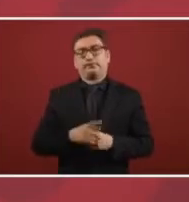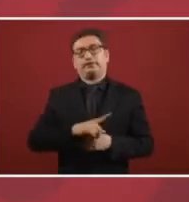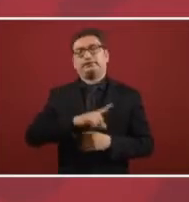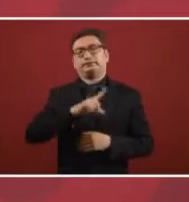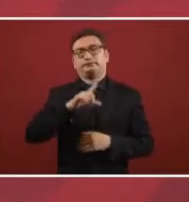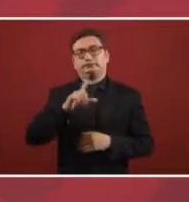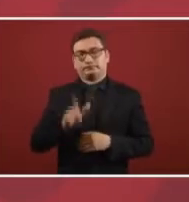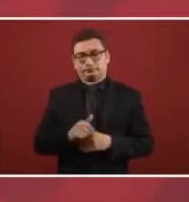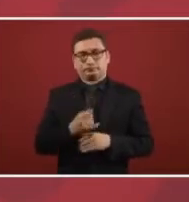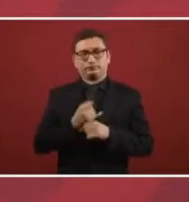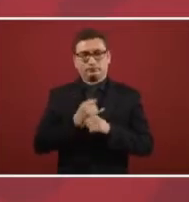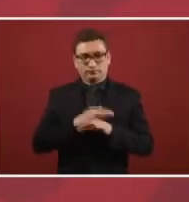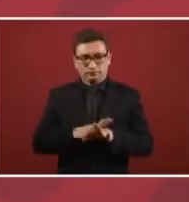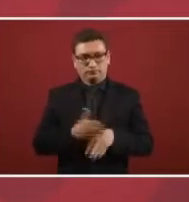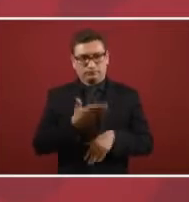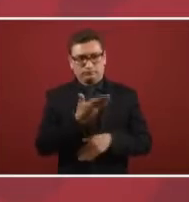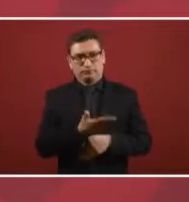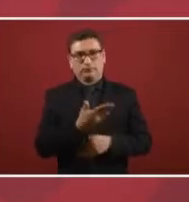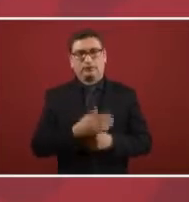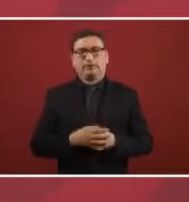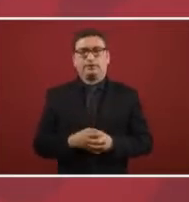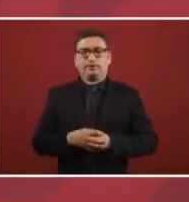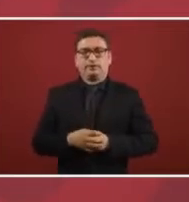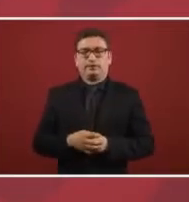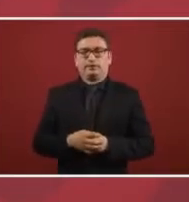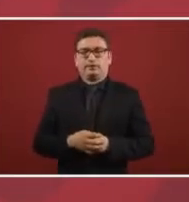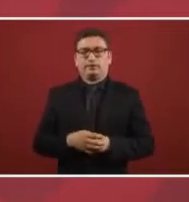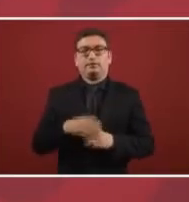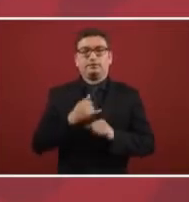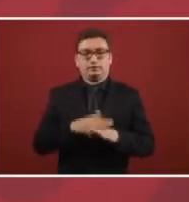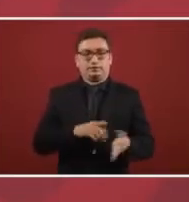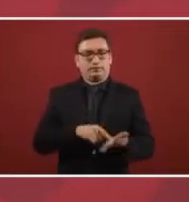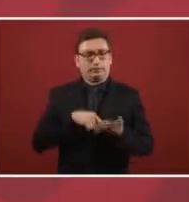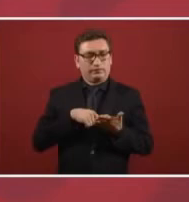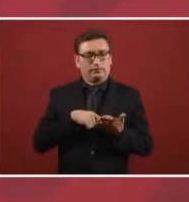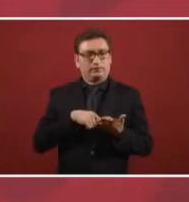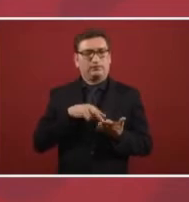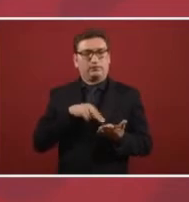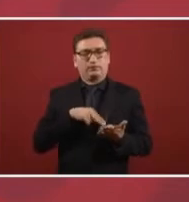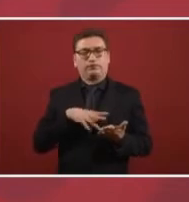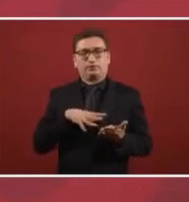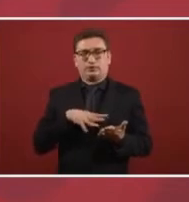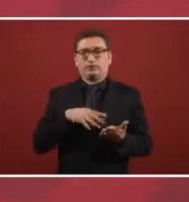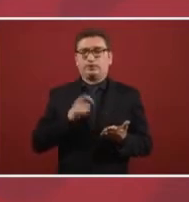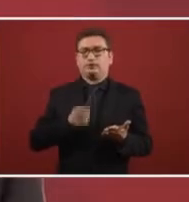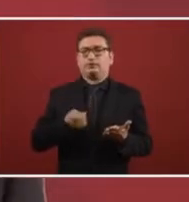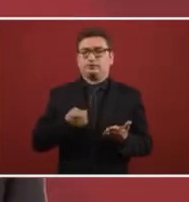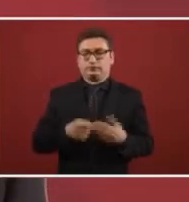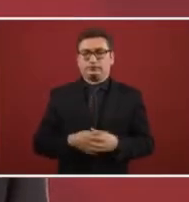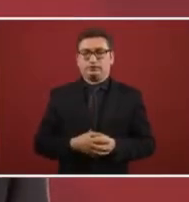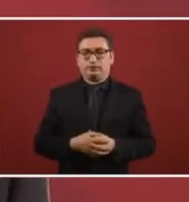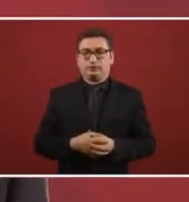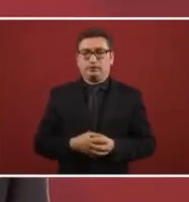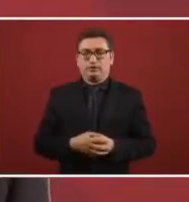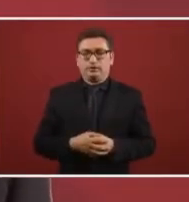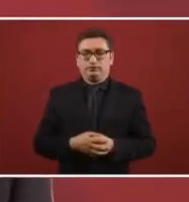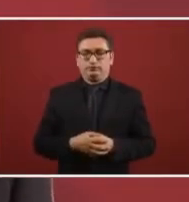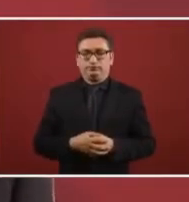And then I asked for information, and the information that I have is that